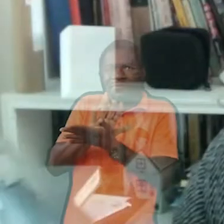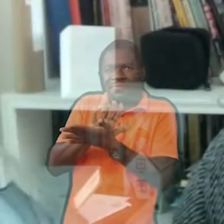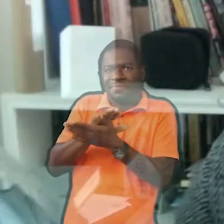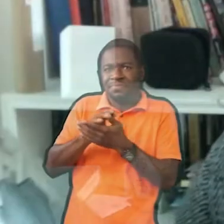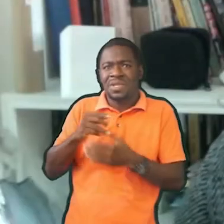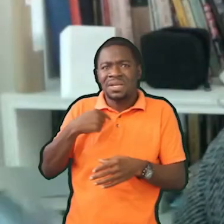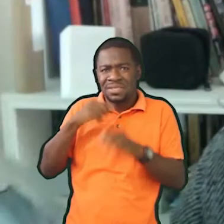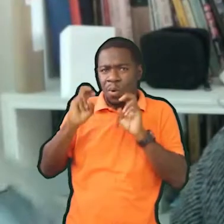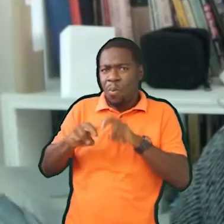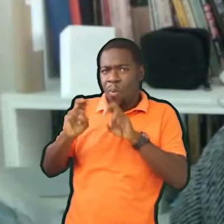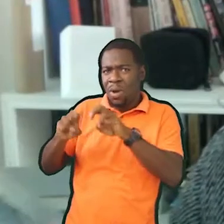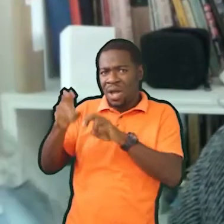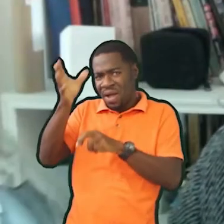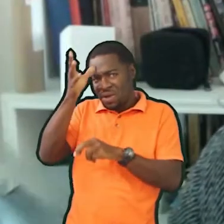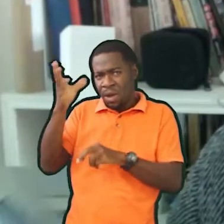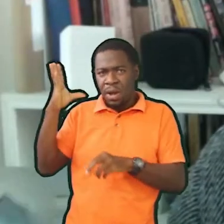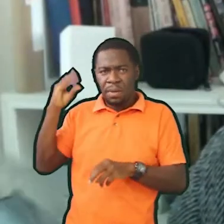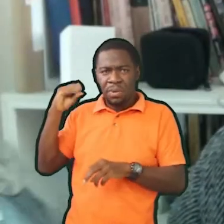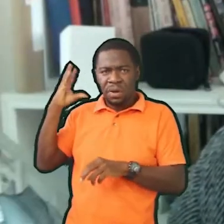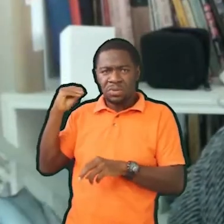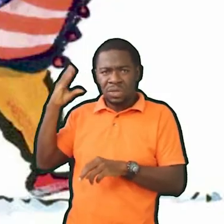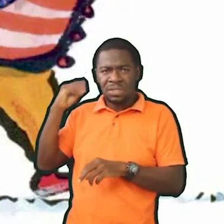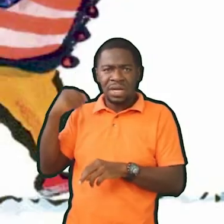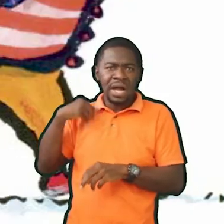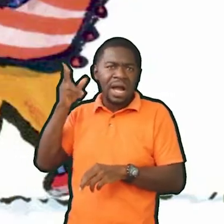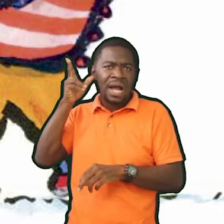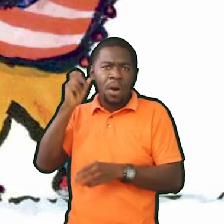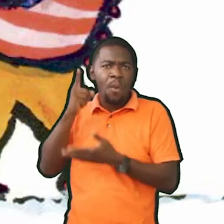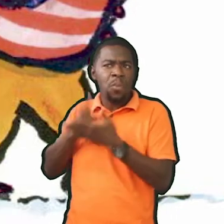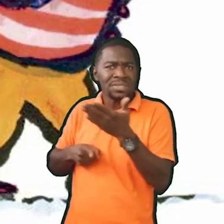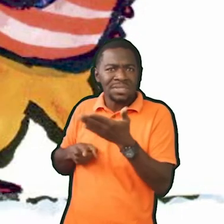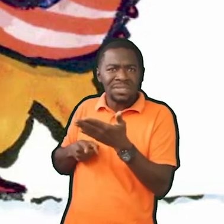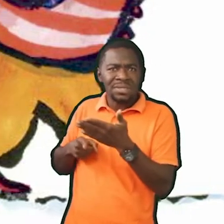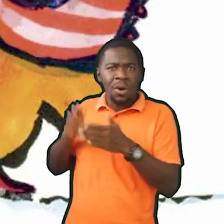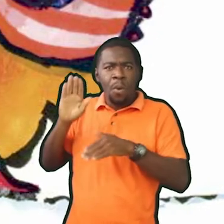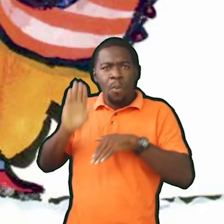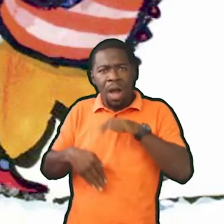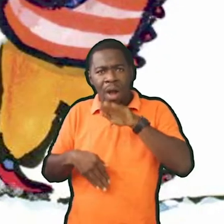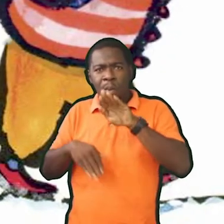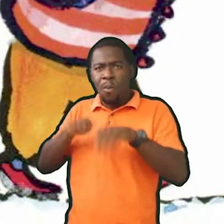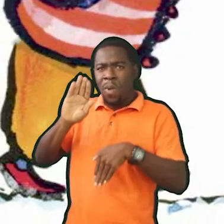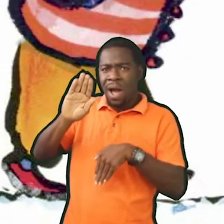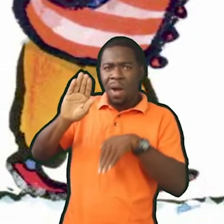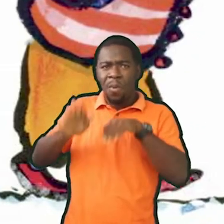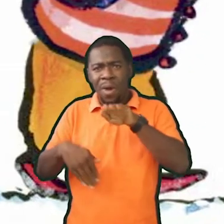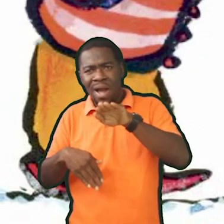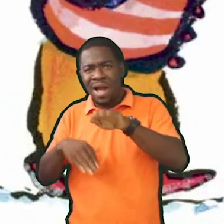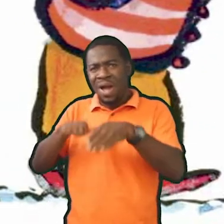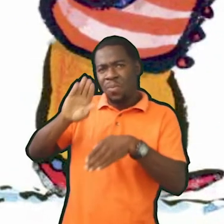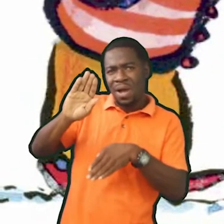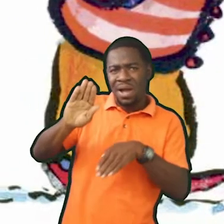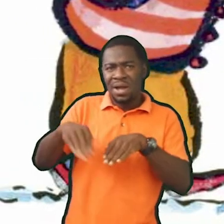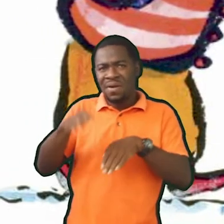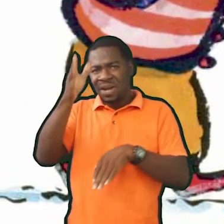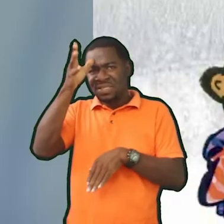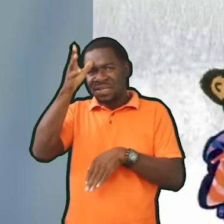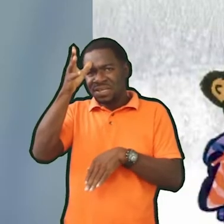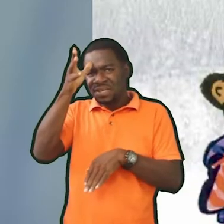Dad Bear talks a lot on our way to school. I hear the crunch, crunch, crunch of the snow.